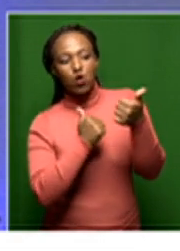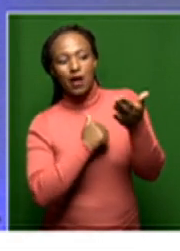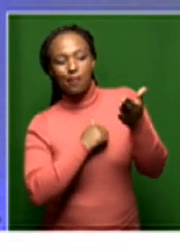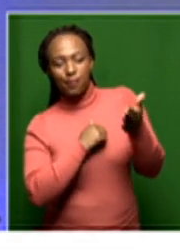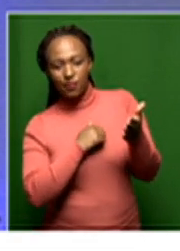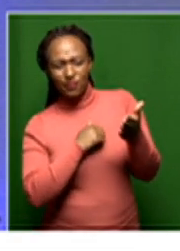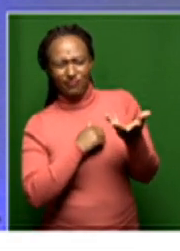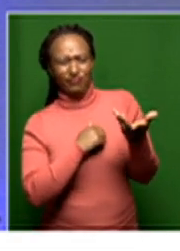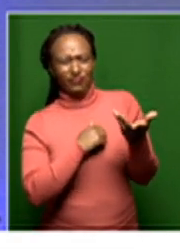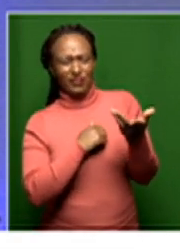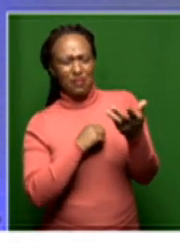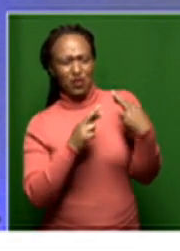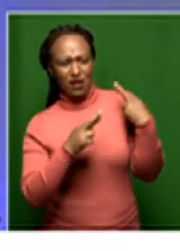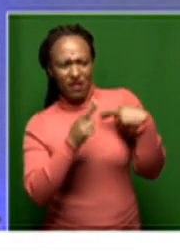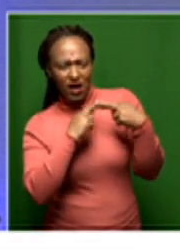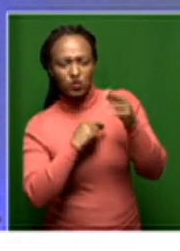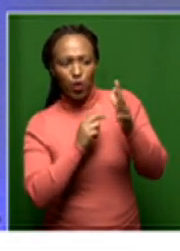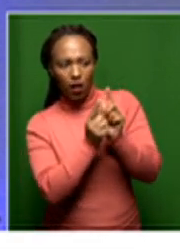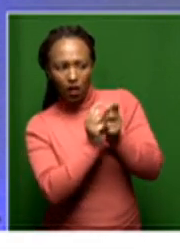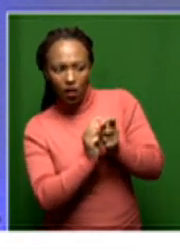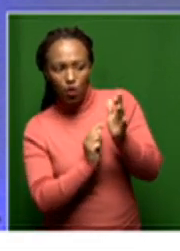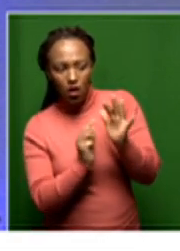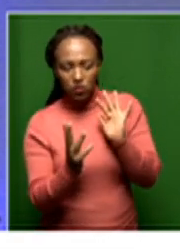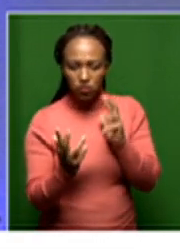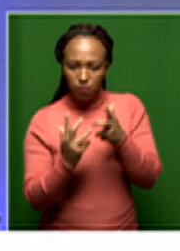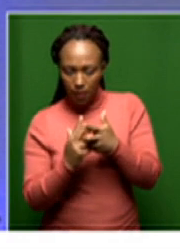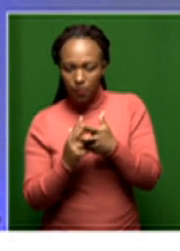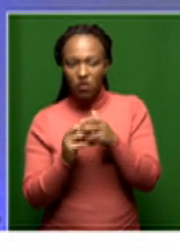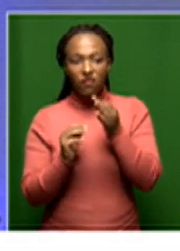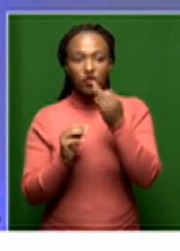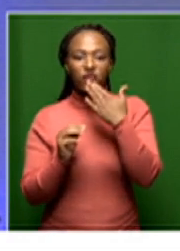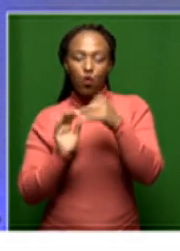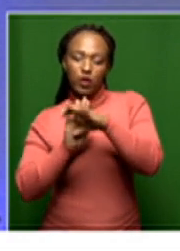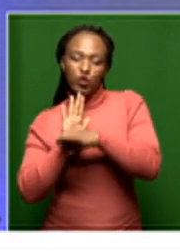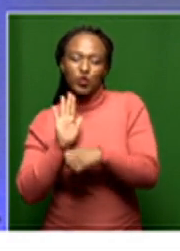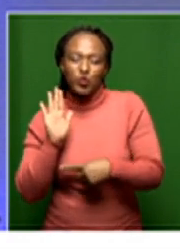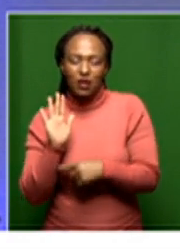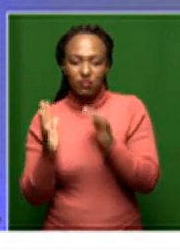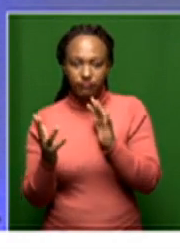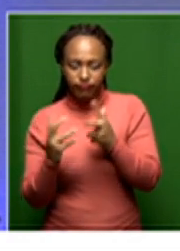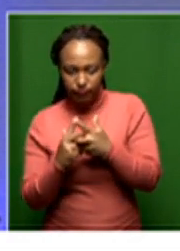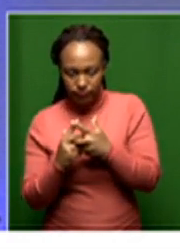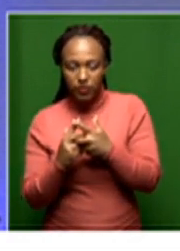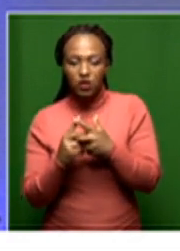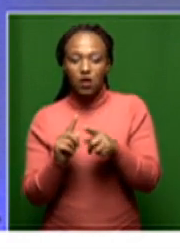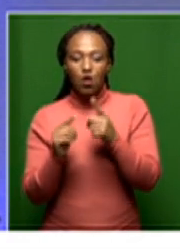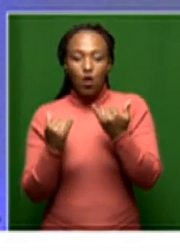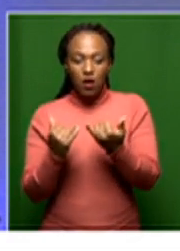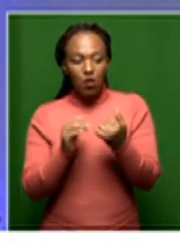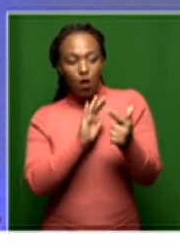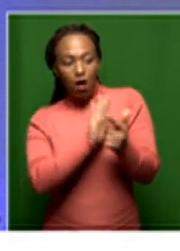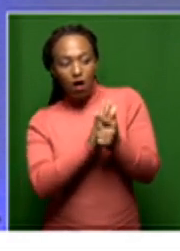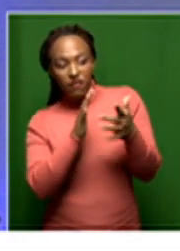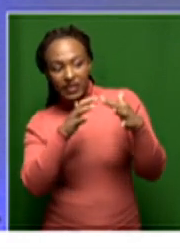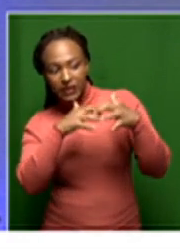it might have to be revised again to make it in line with the future wedding of the Constitution. The present legislation that is being